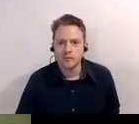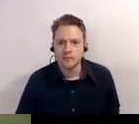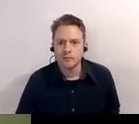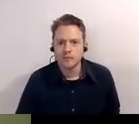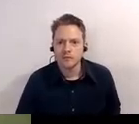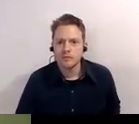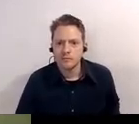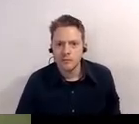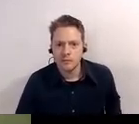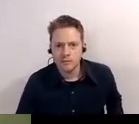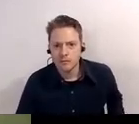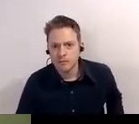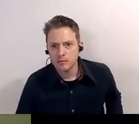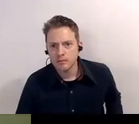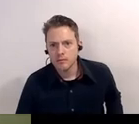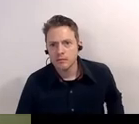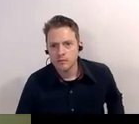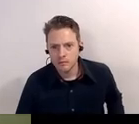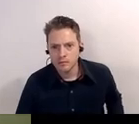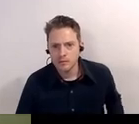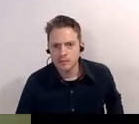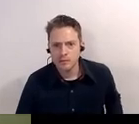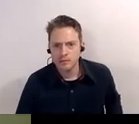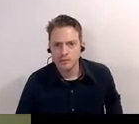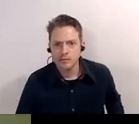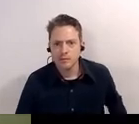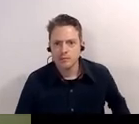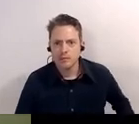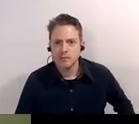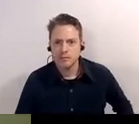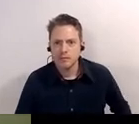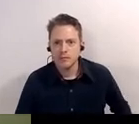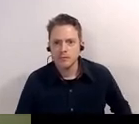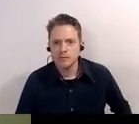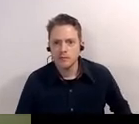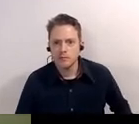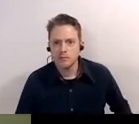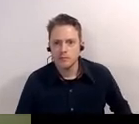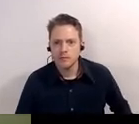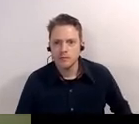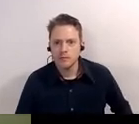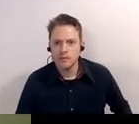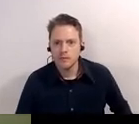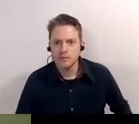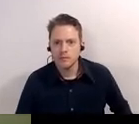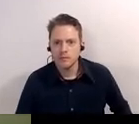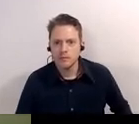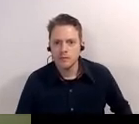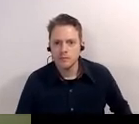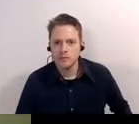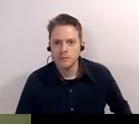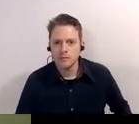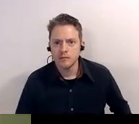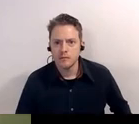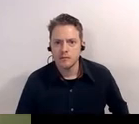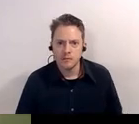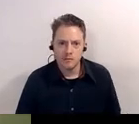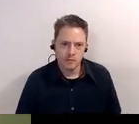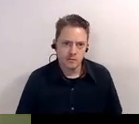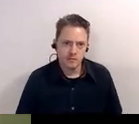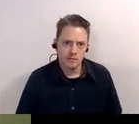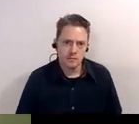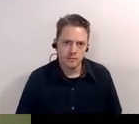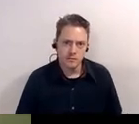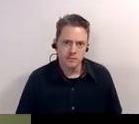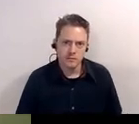chapel along with terry sanford and his wife and and some other presidents of duke and and um uh so there's